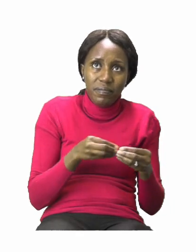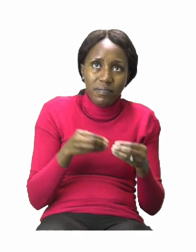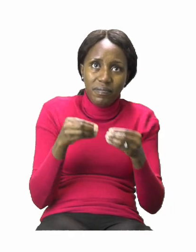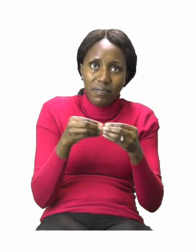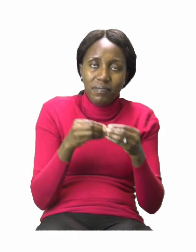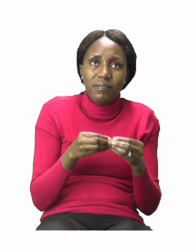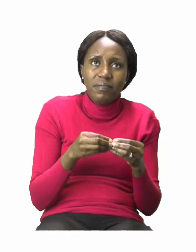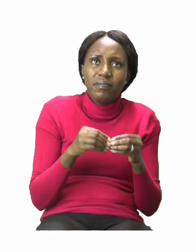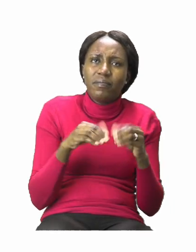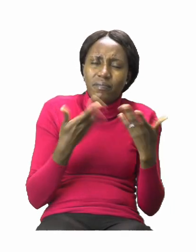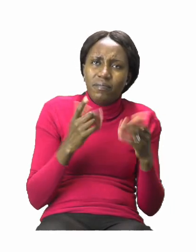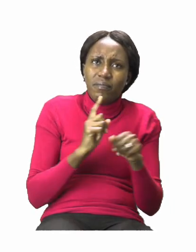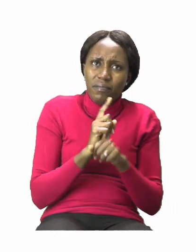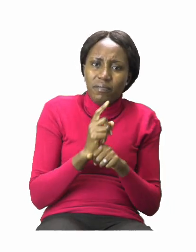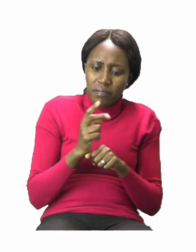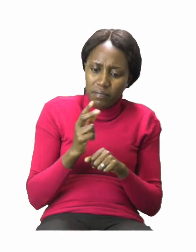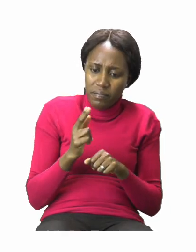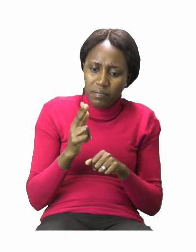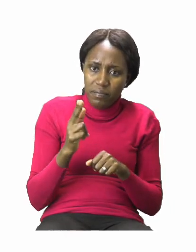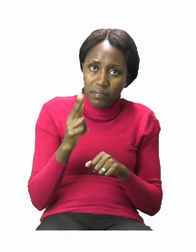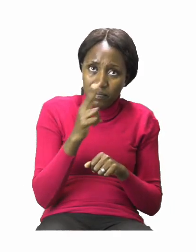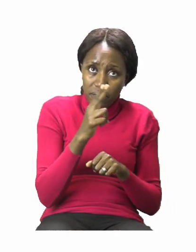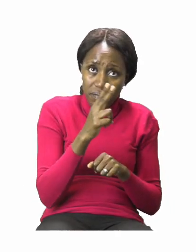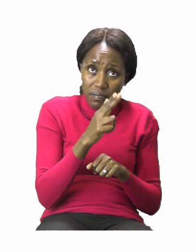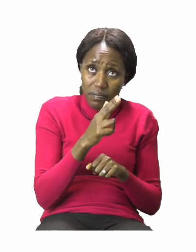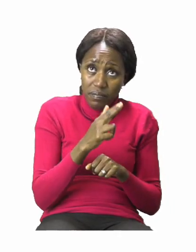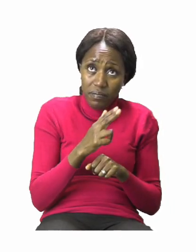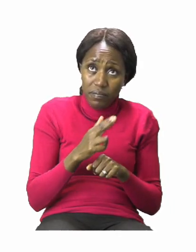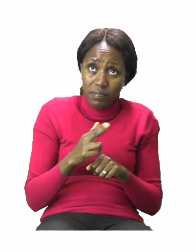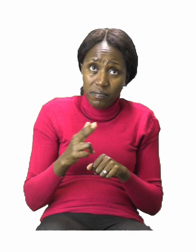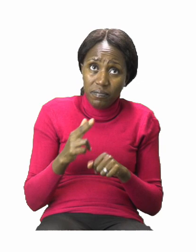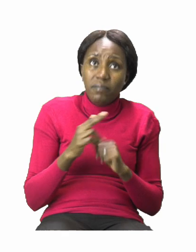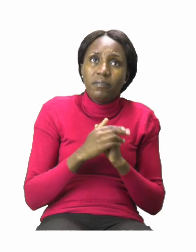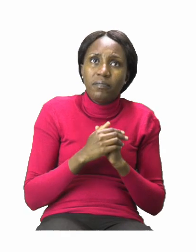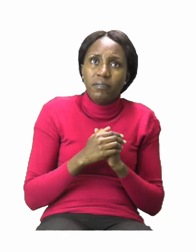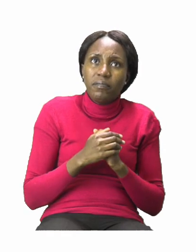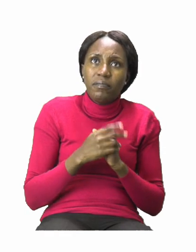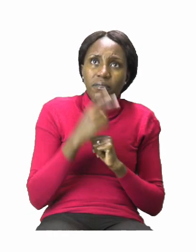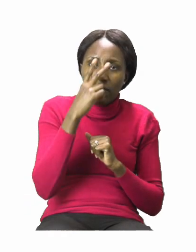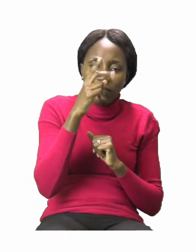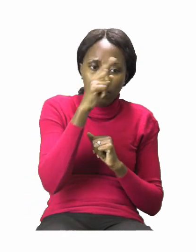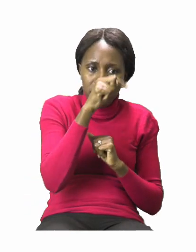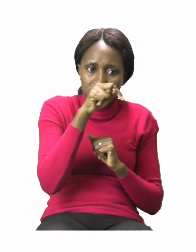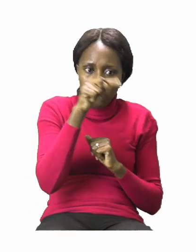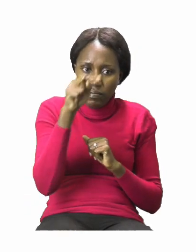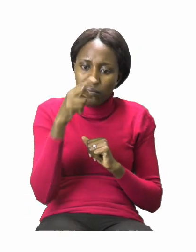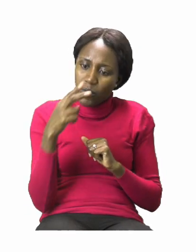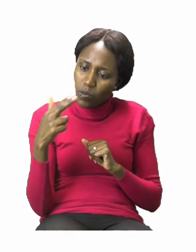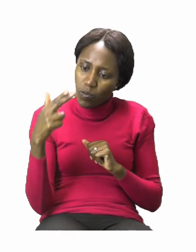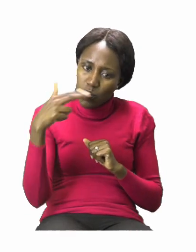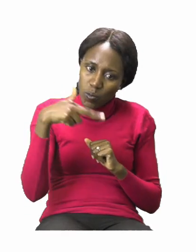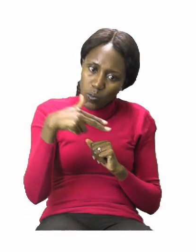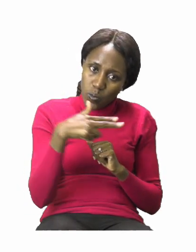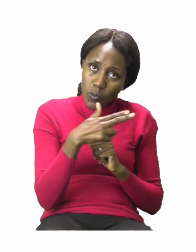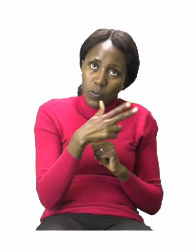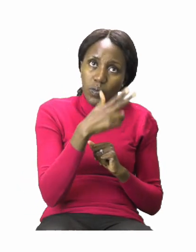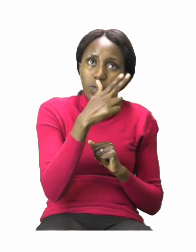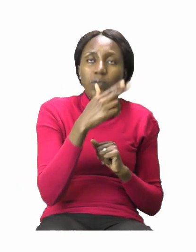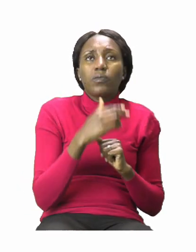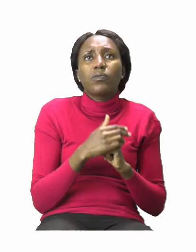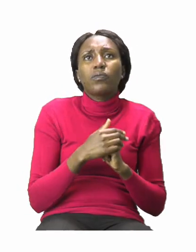and then build it again. Now, you can see that this is a puzzle of a